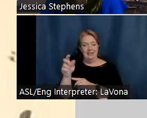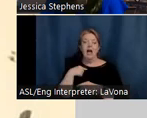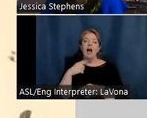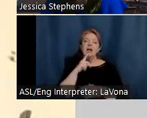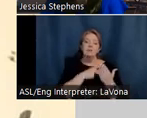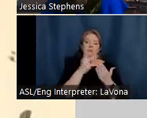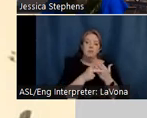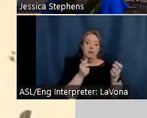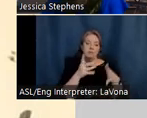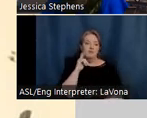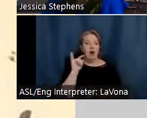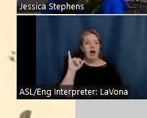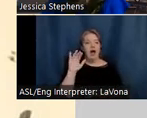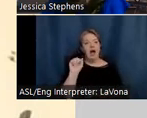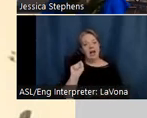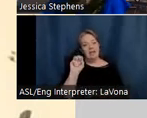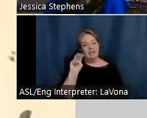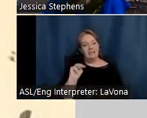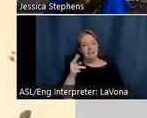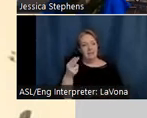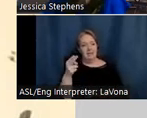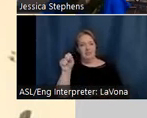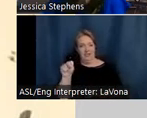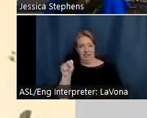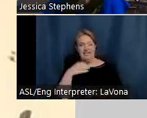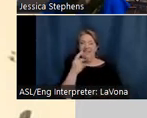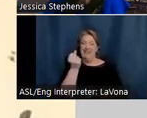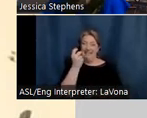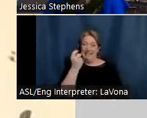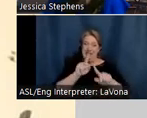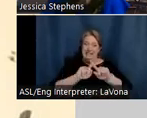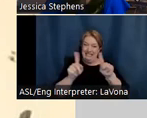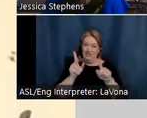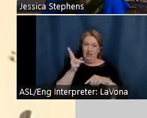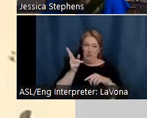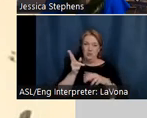ISMHS's 11 historic sites across the state.